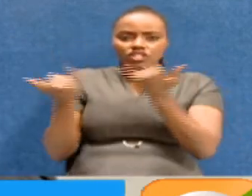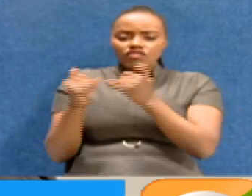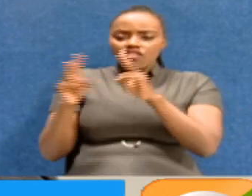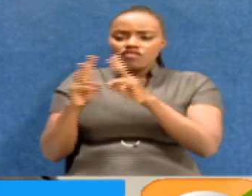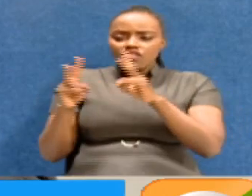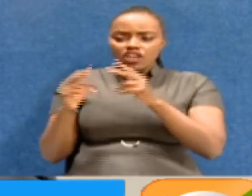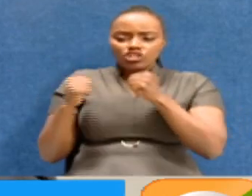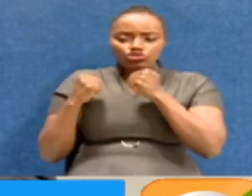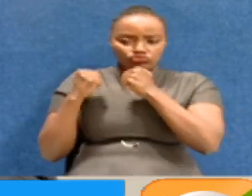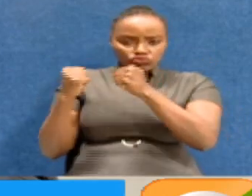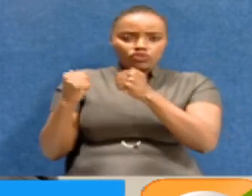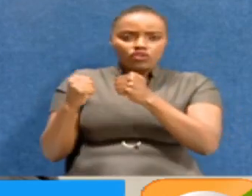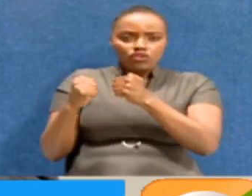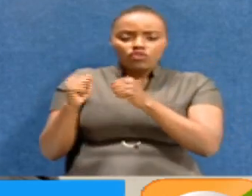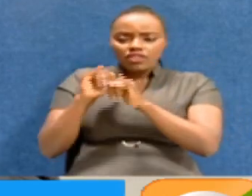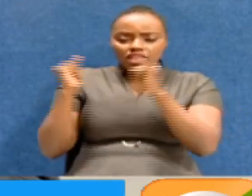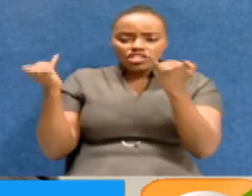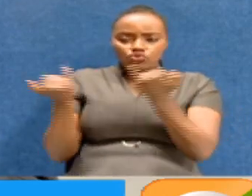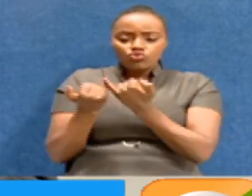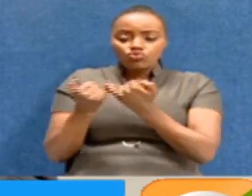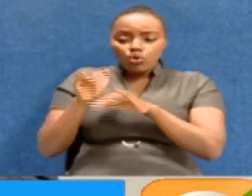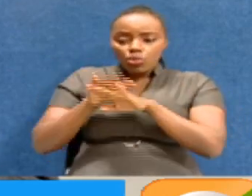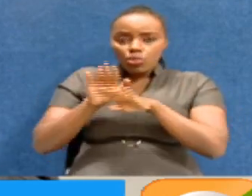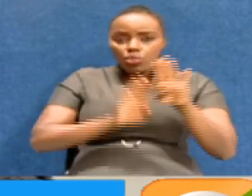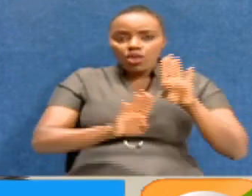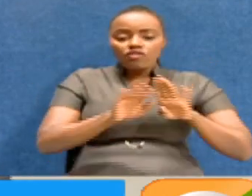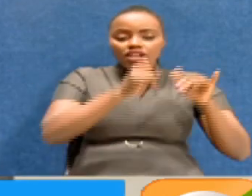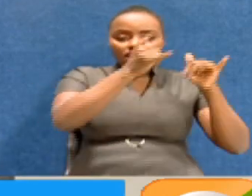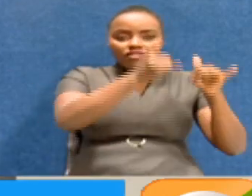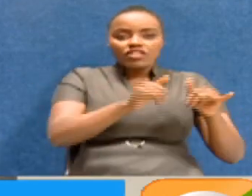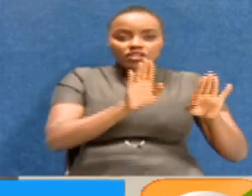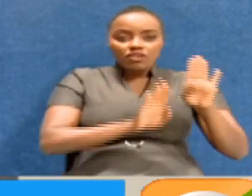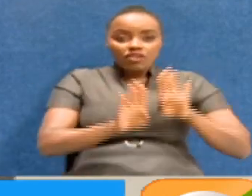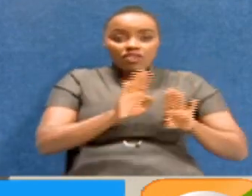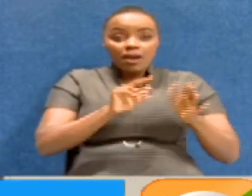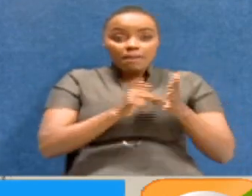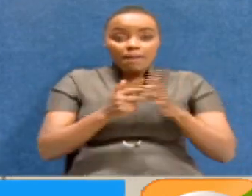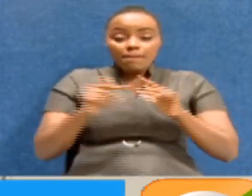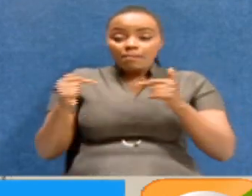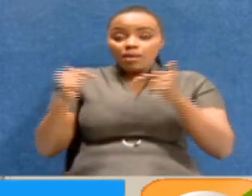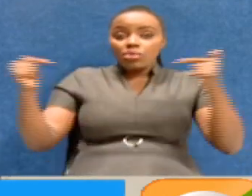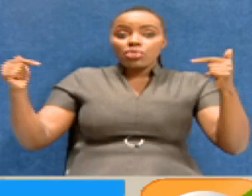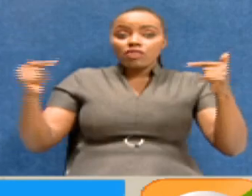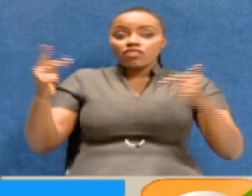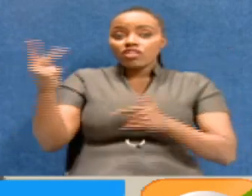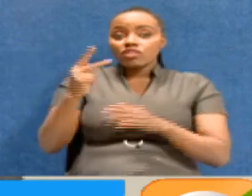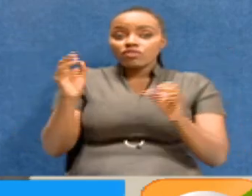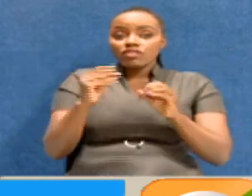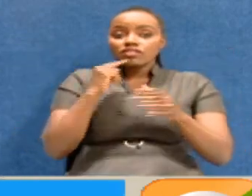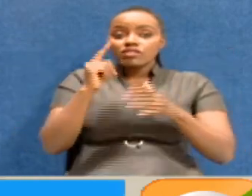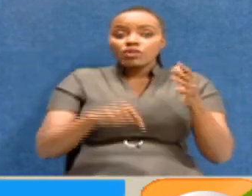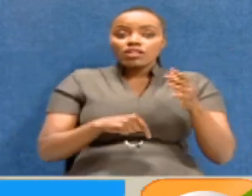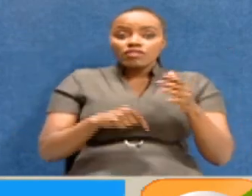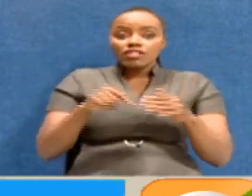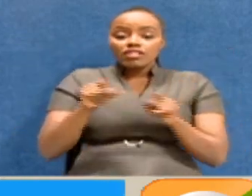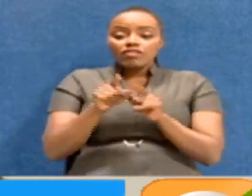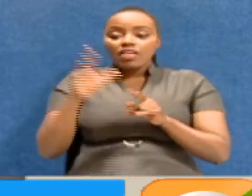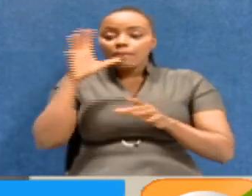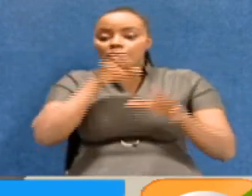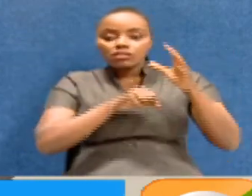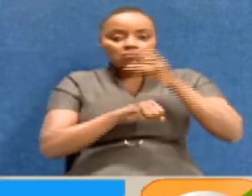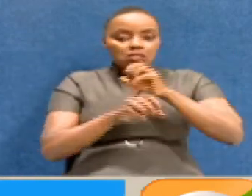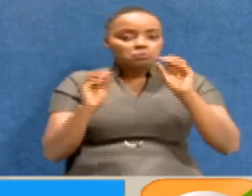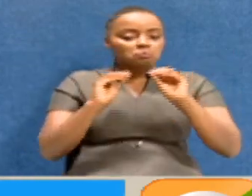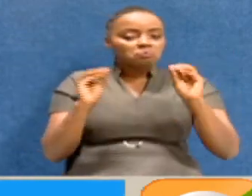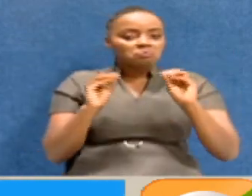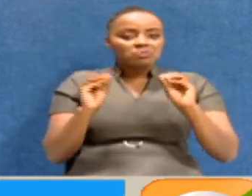strong sense of institutional integrity and individual integrity. Mind you, I'm not contrasting the two to say that they were lacking the other. I'm just